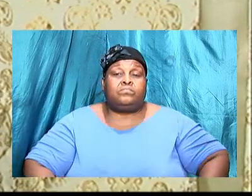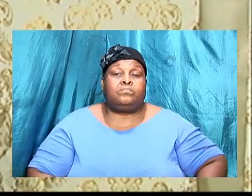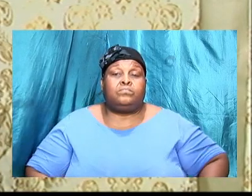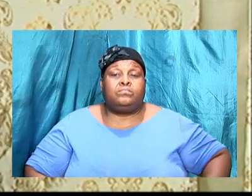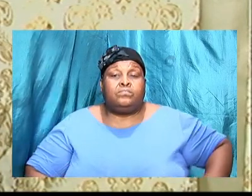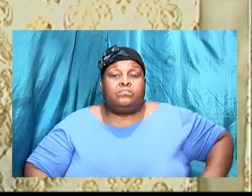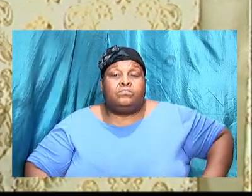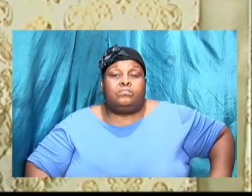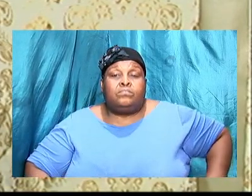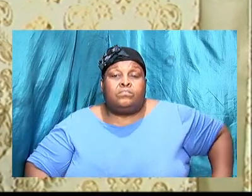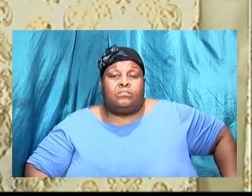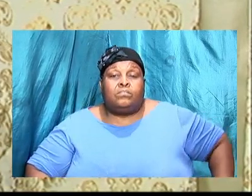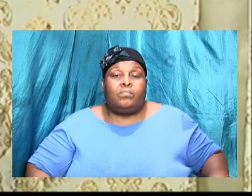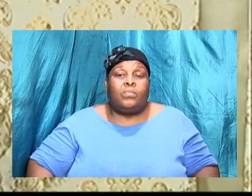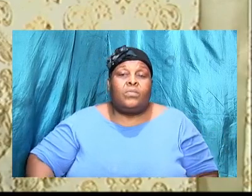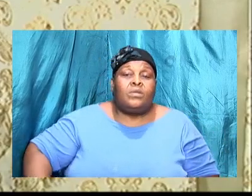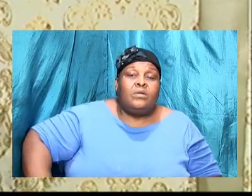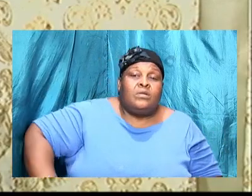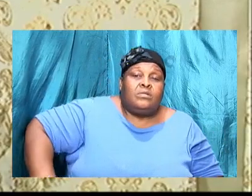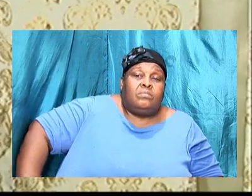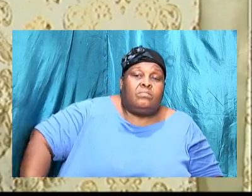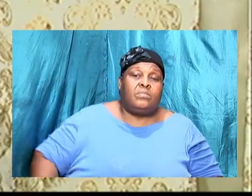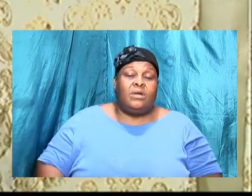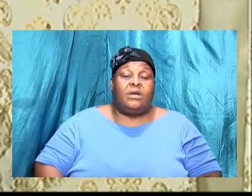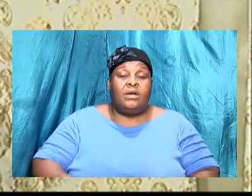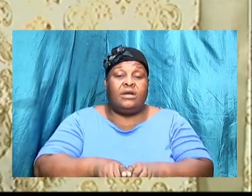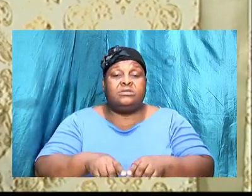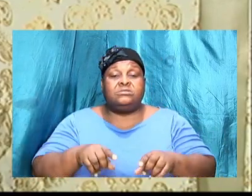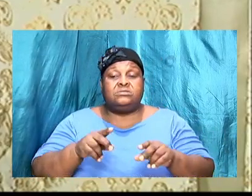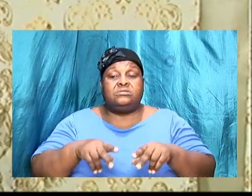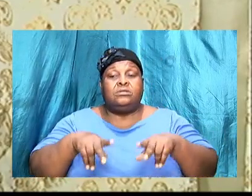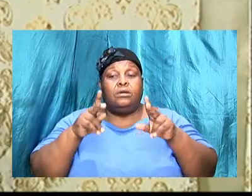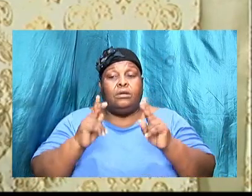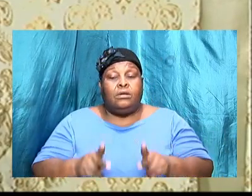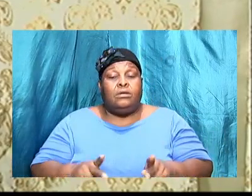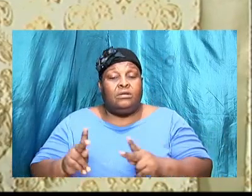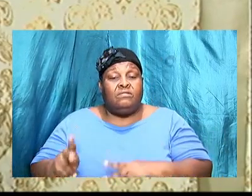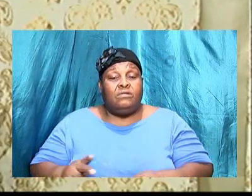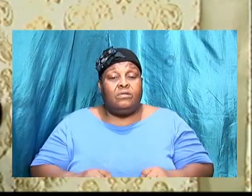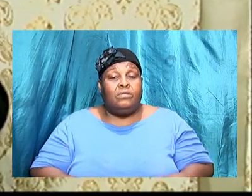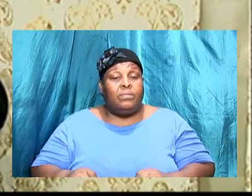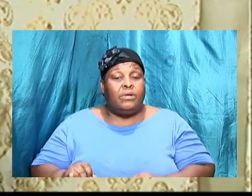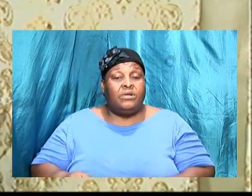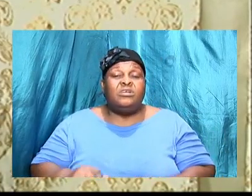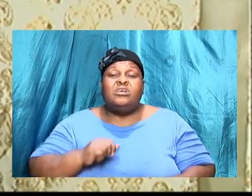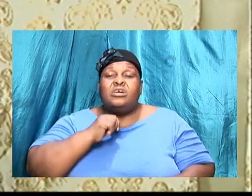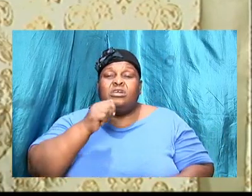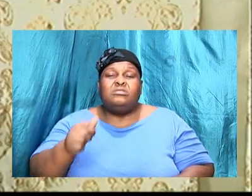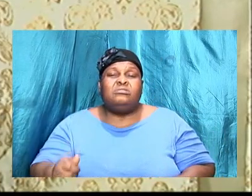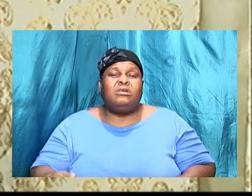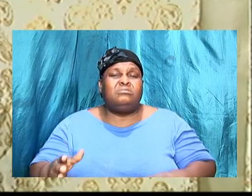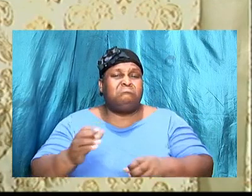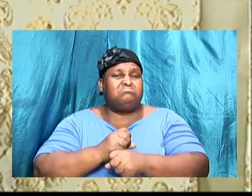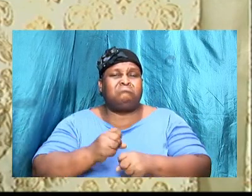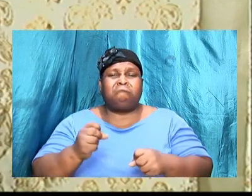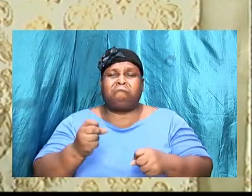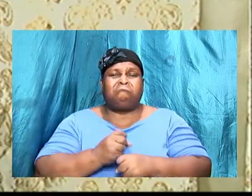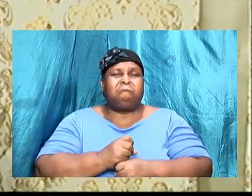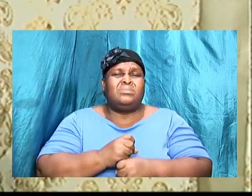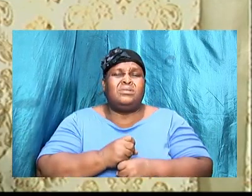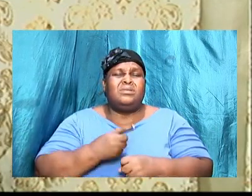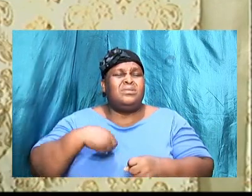So, therefore then as individuals we must not get too caught up with desire it